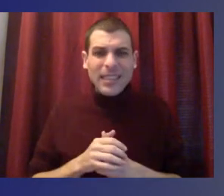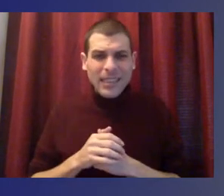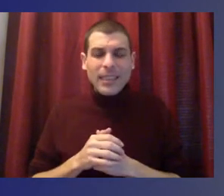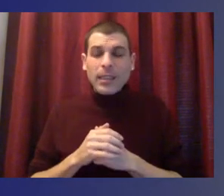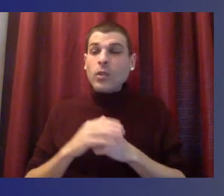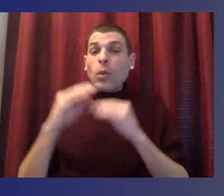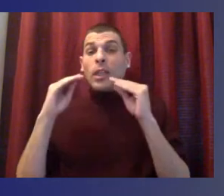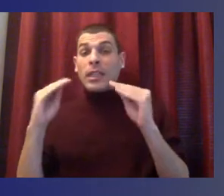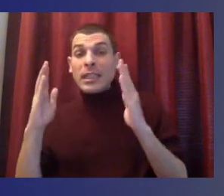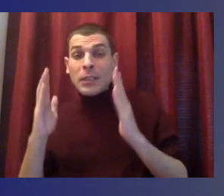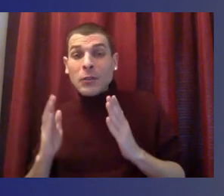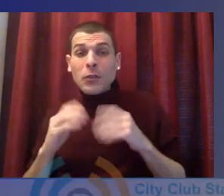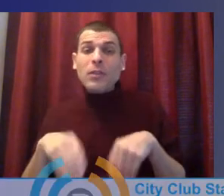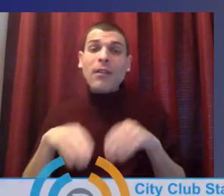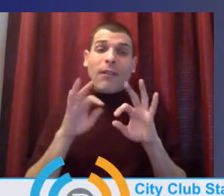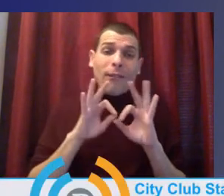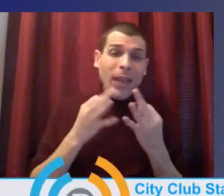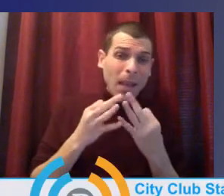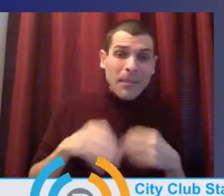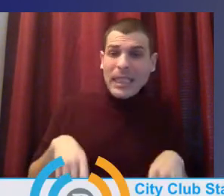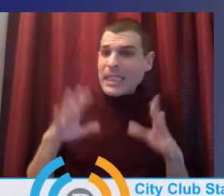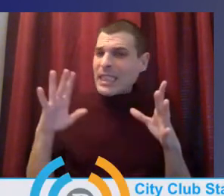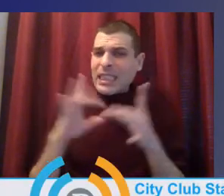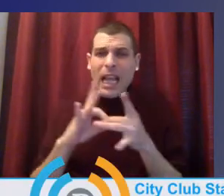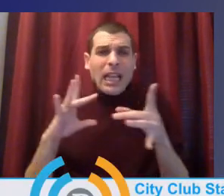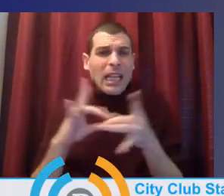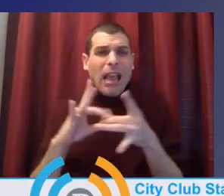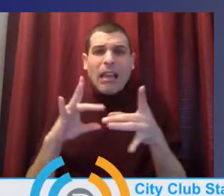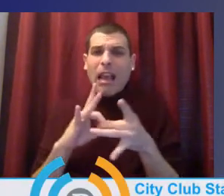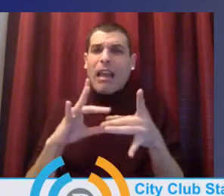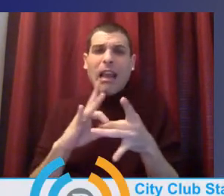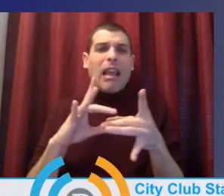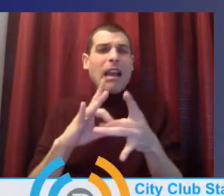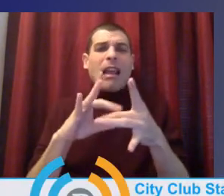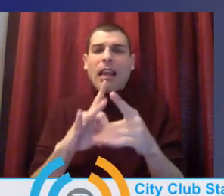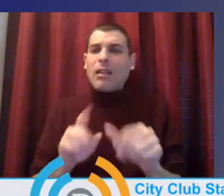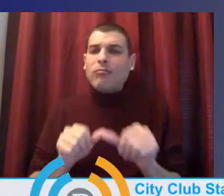and our families that it can better serve our students.